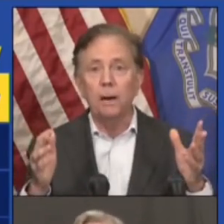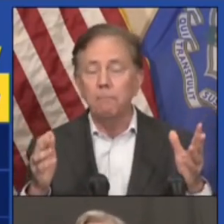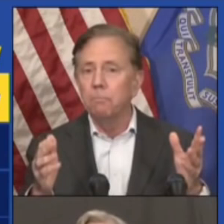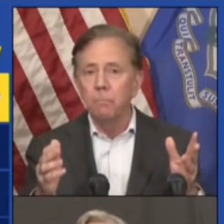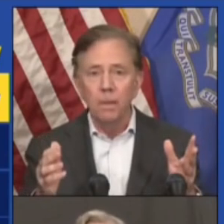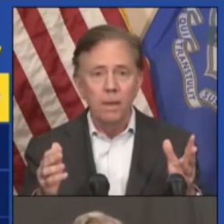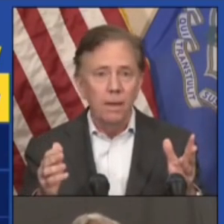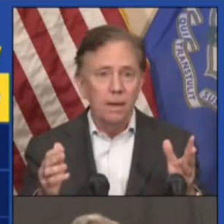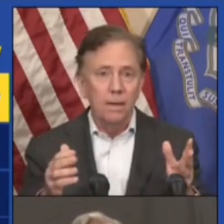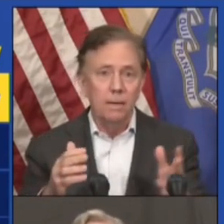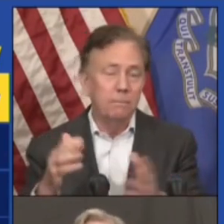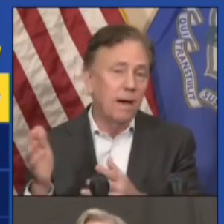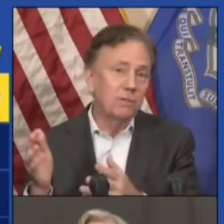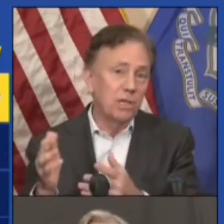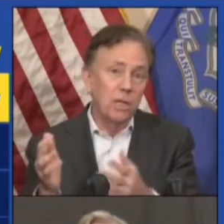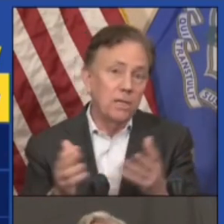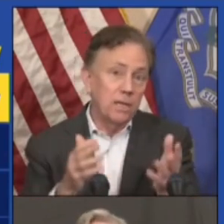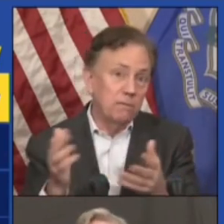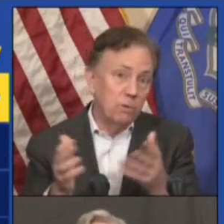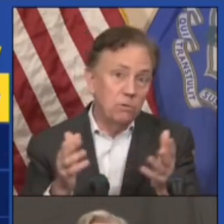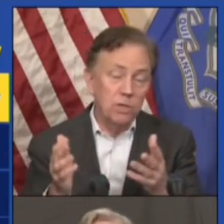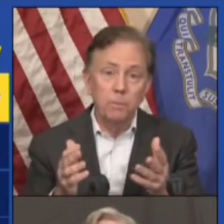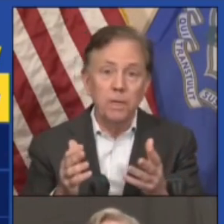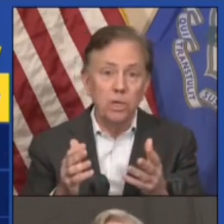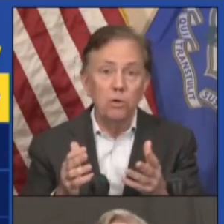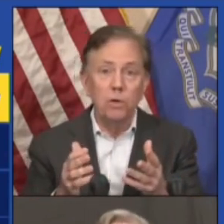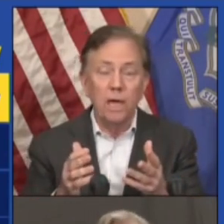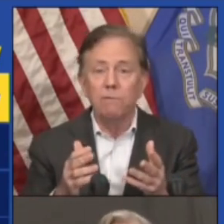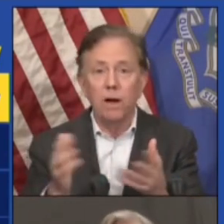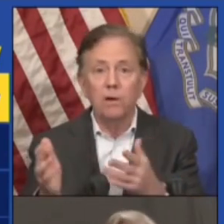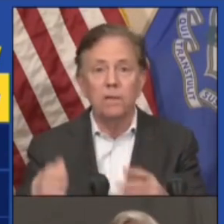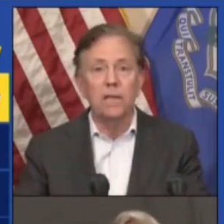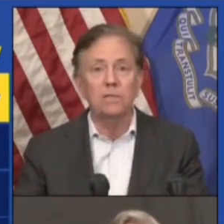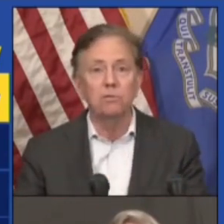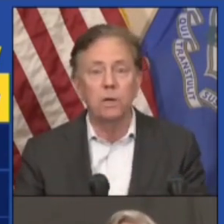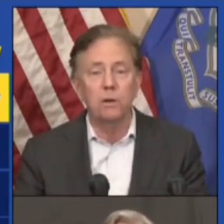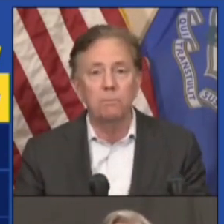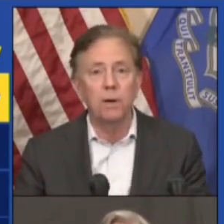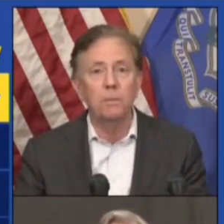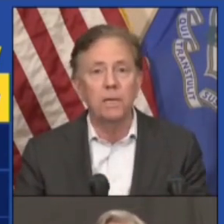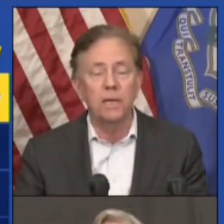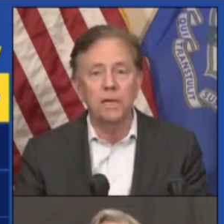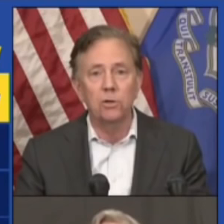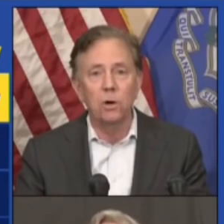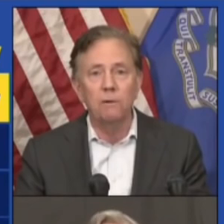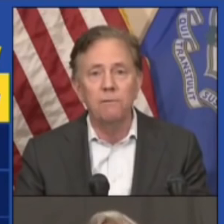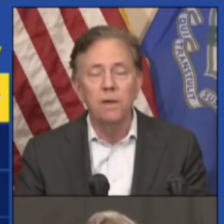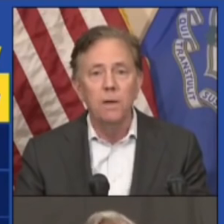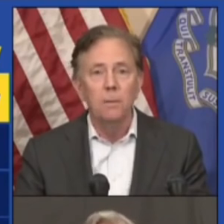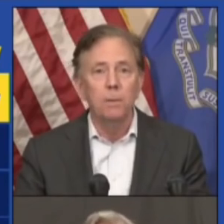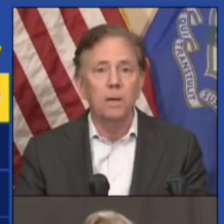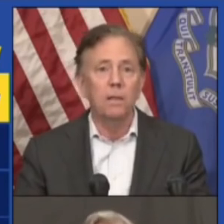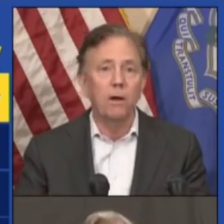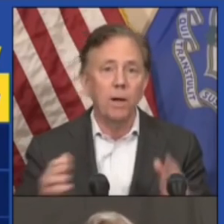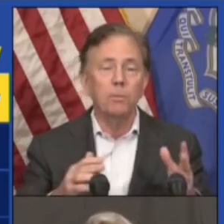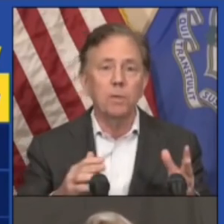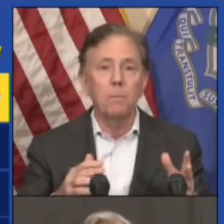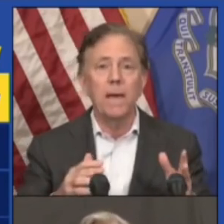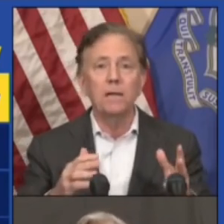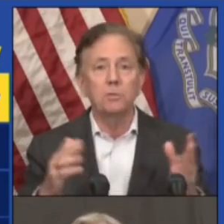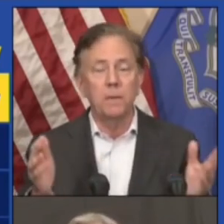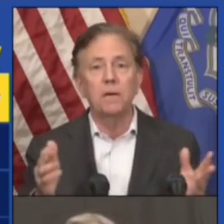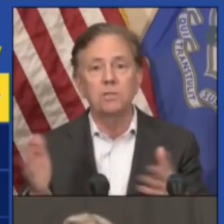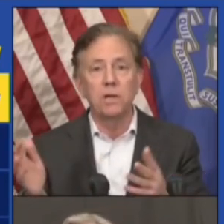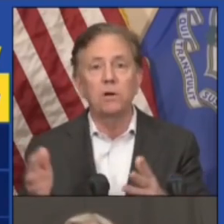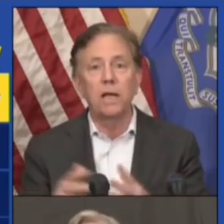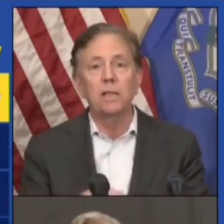opening up. Obviously, London knows something about the UK variant. That's where it probably kicked off, but they were able to